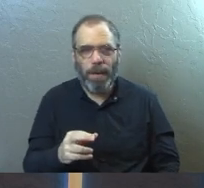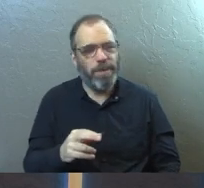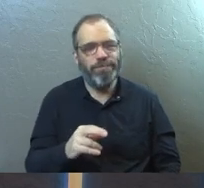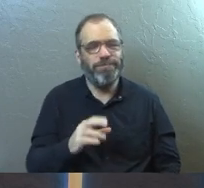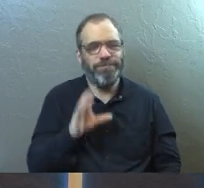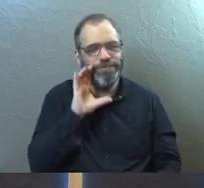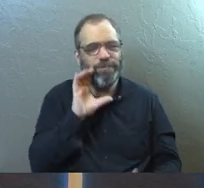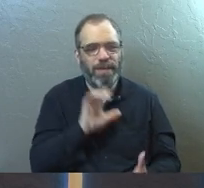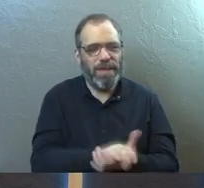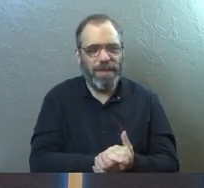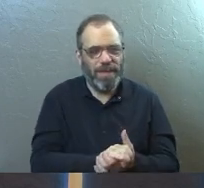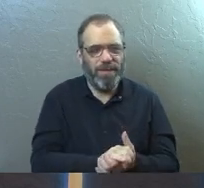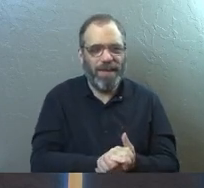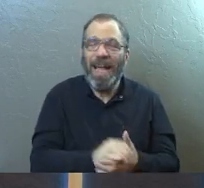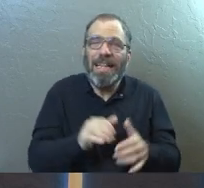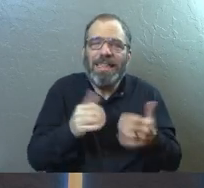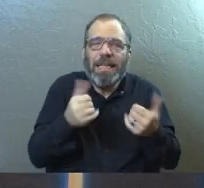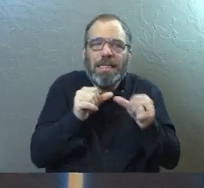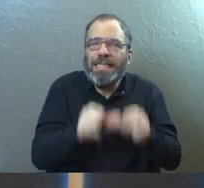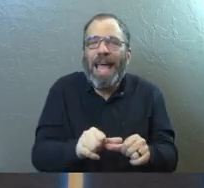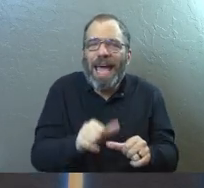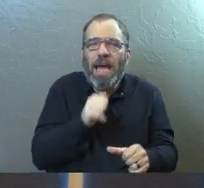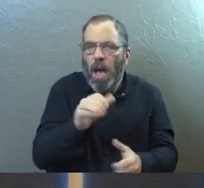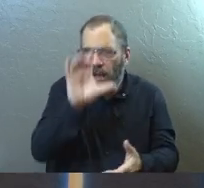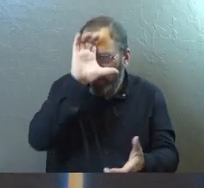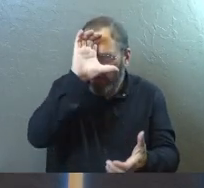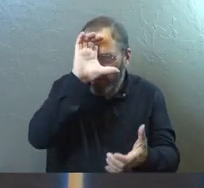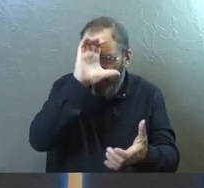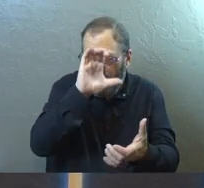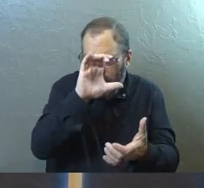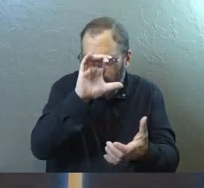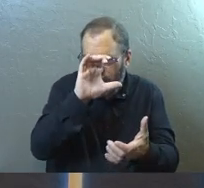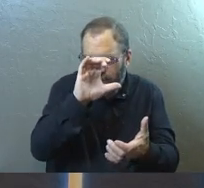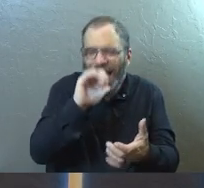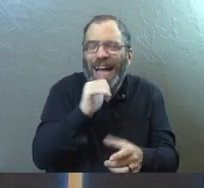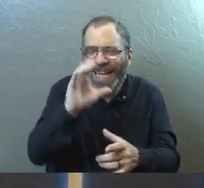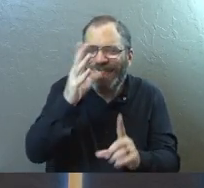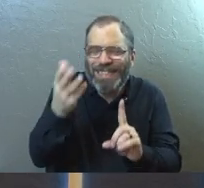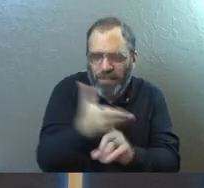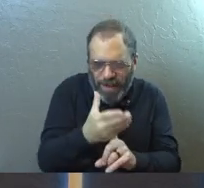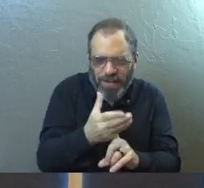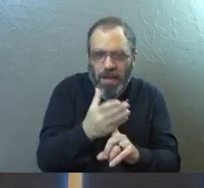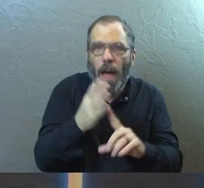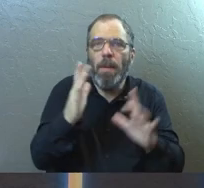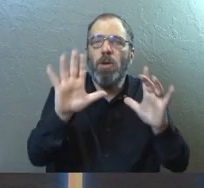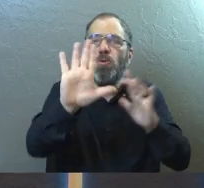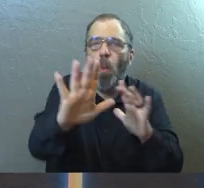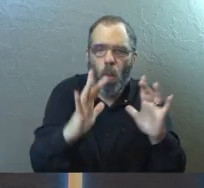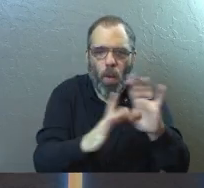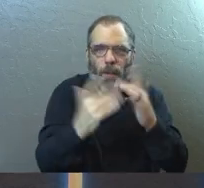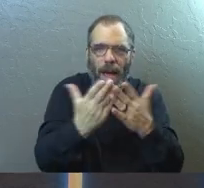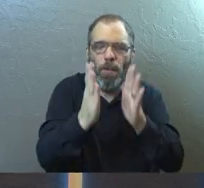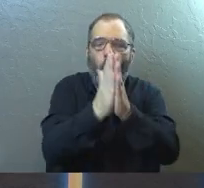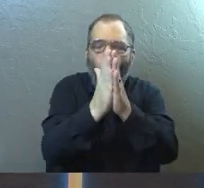not convinced, then stay unconvinced until God convinces you. But open up your Bible.